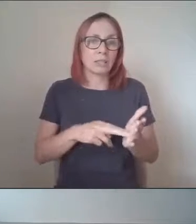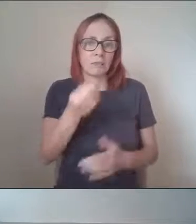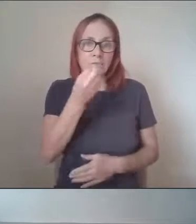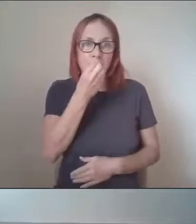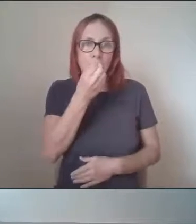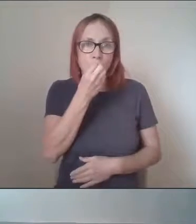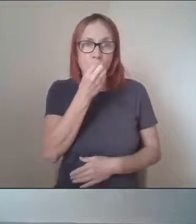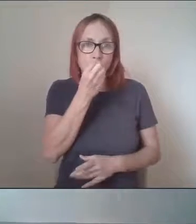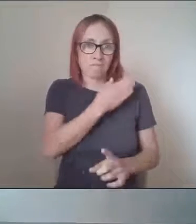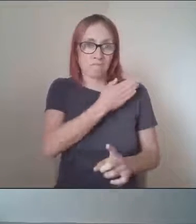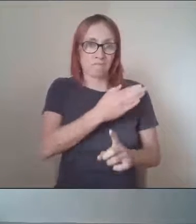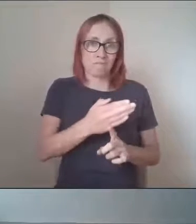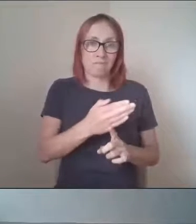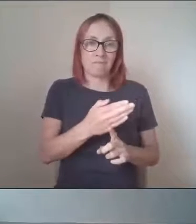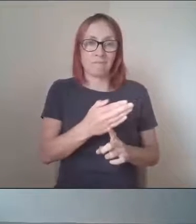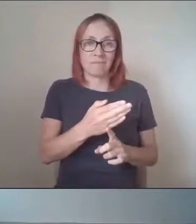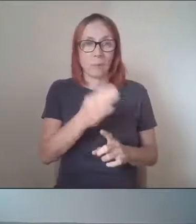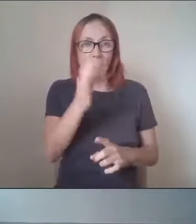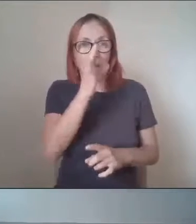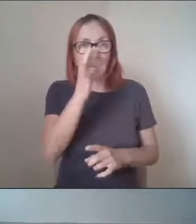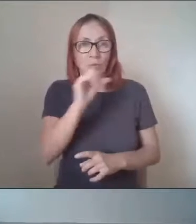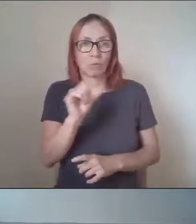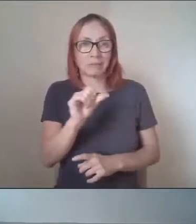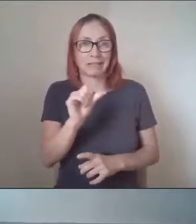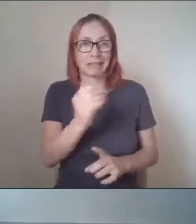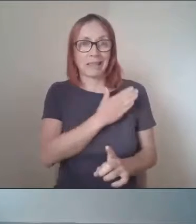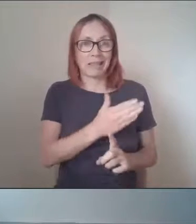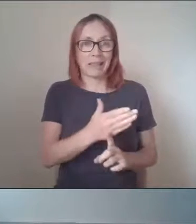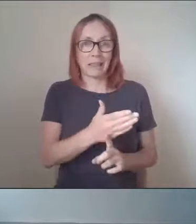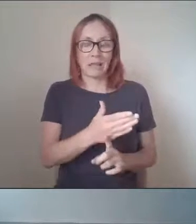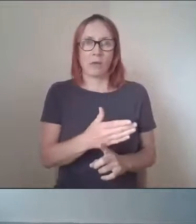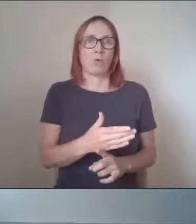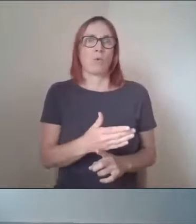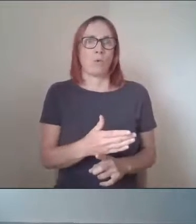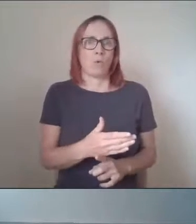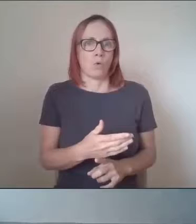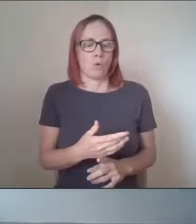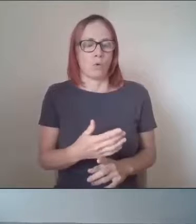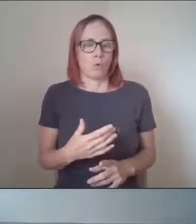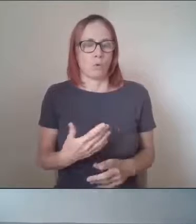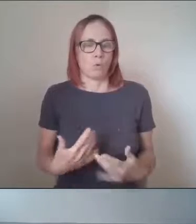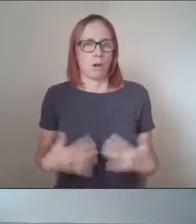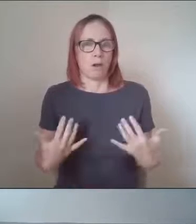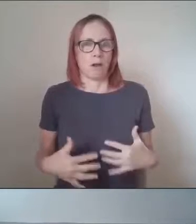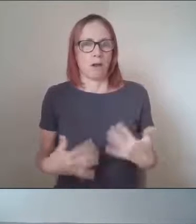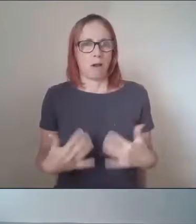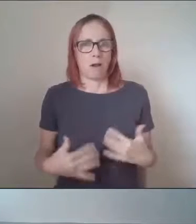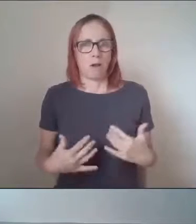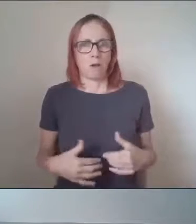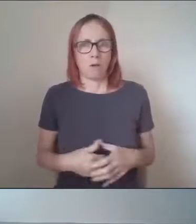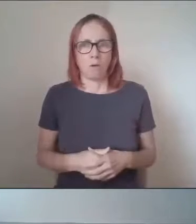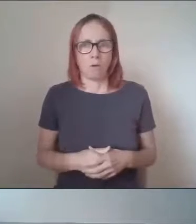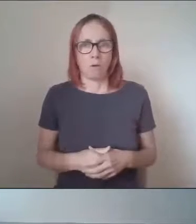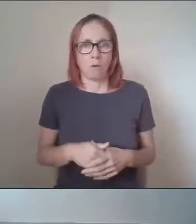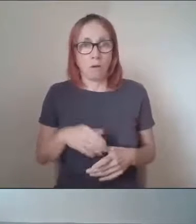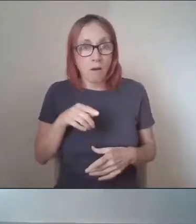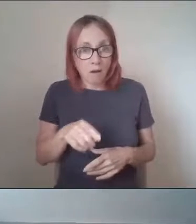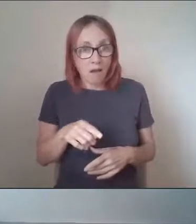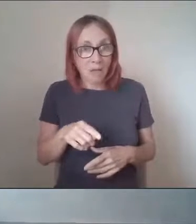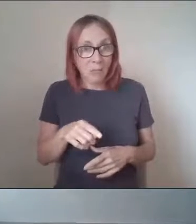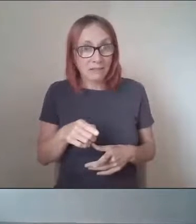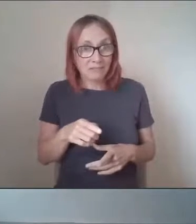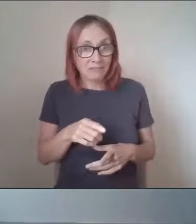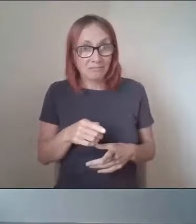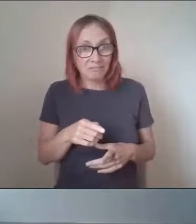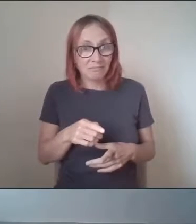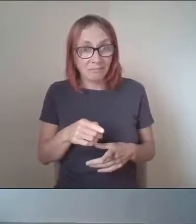since the 16th of April. That's too much. And you would say, is it all about from avoiding waste as well? food